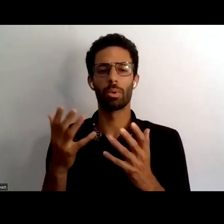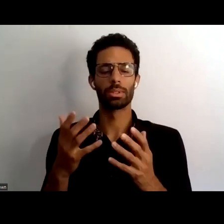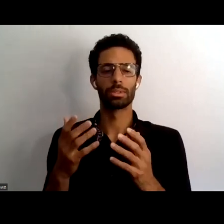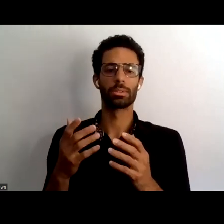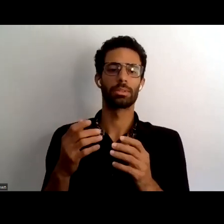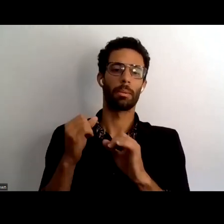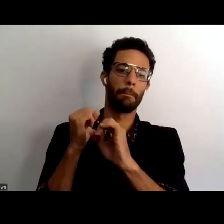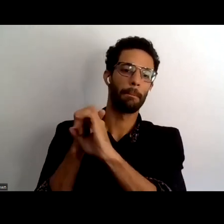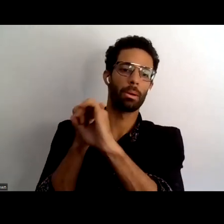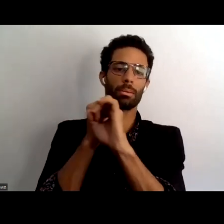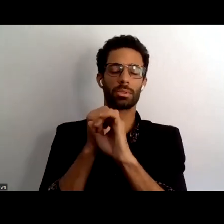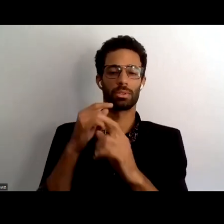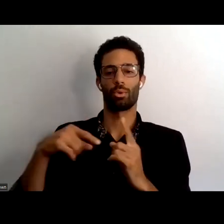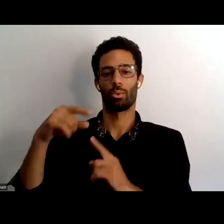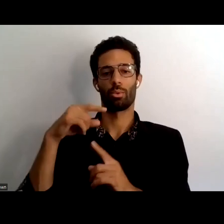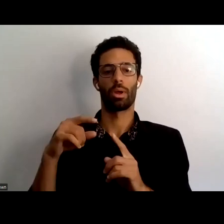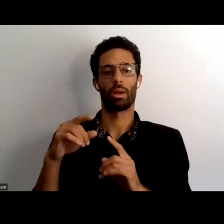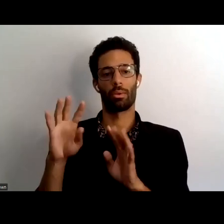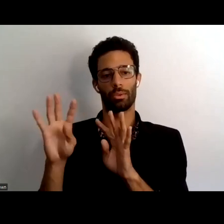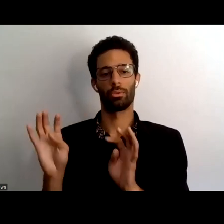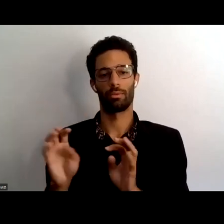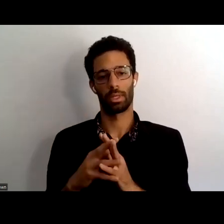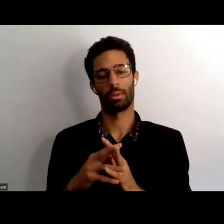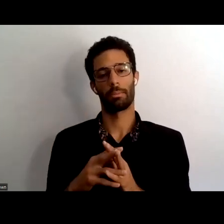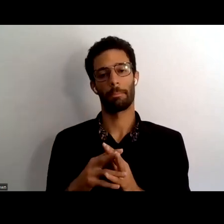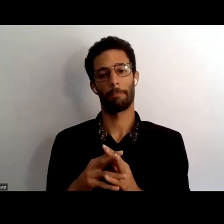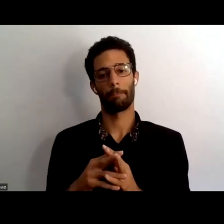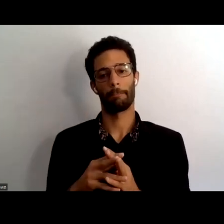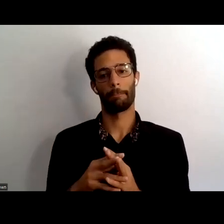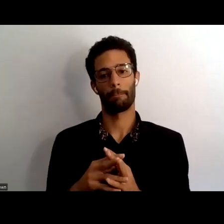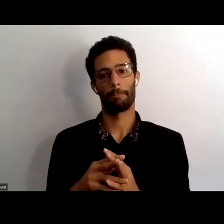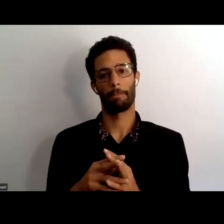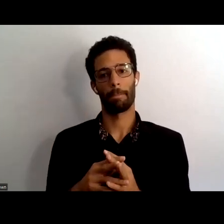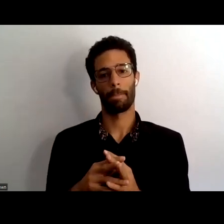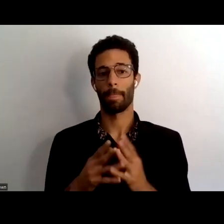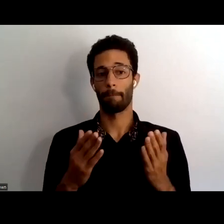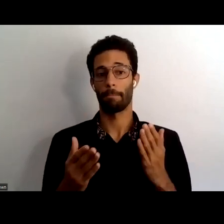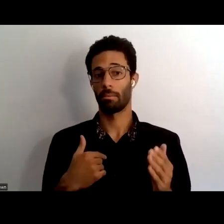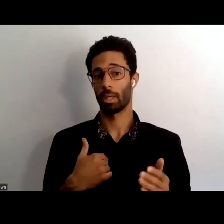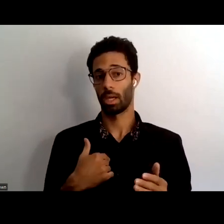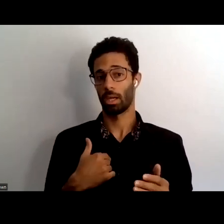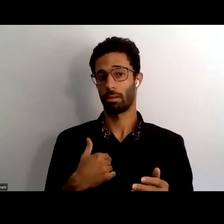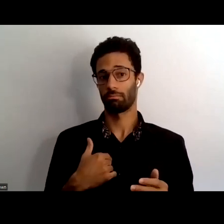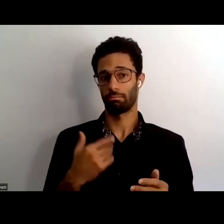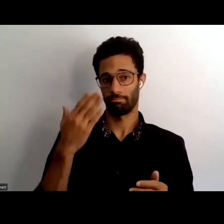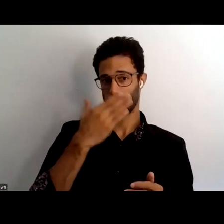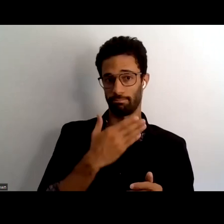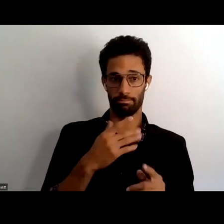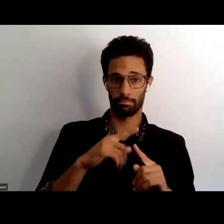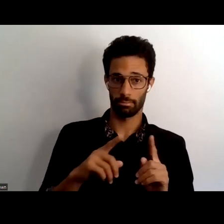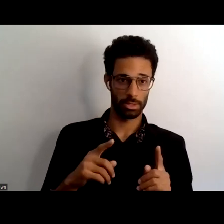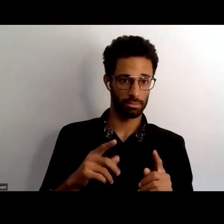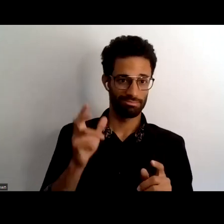the survey um you know maybe i missed something but i haven't heard that much about it